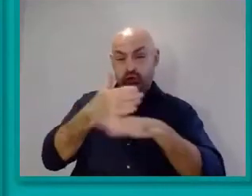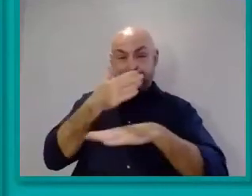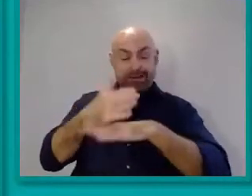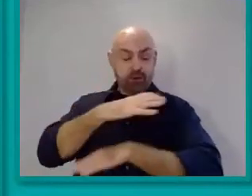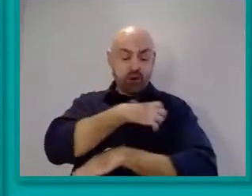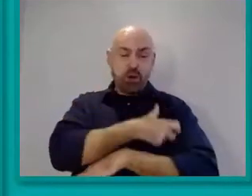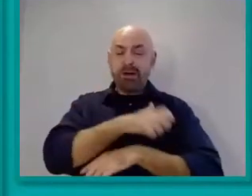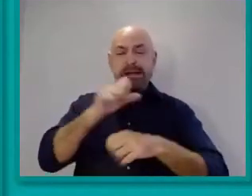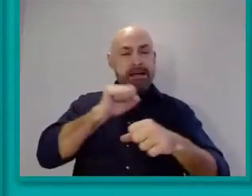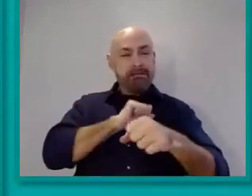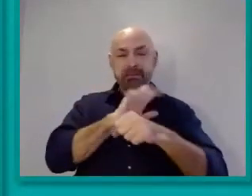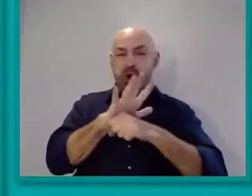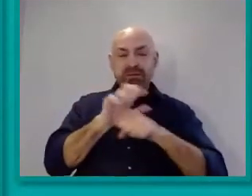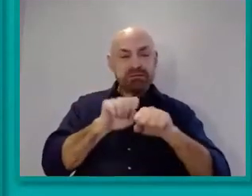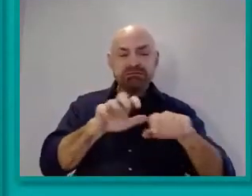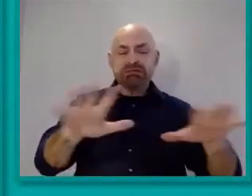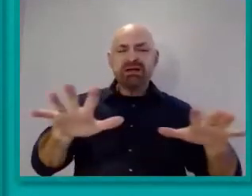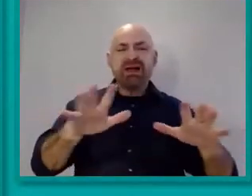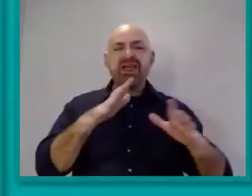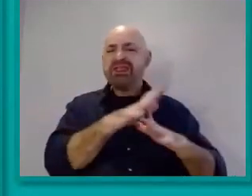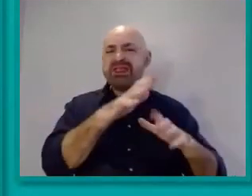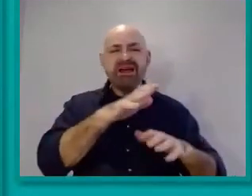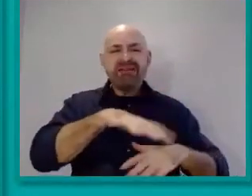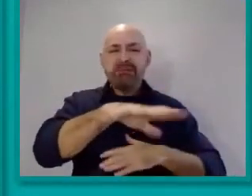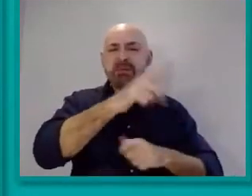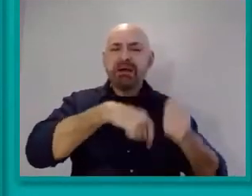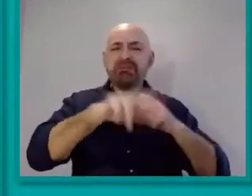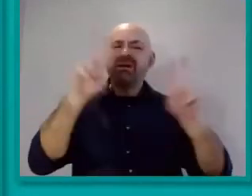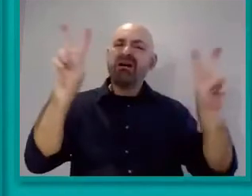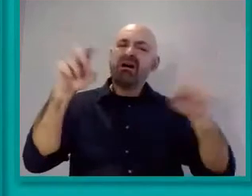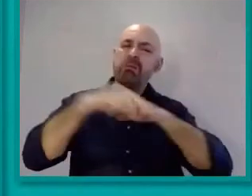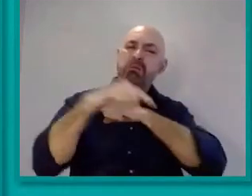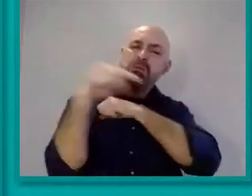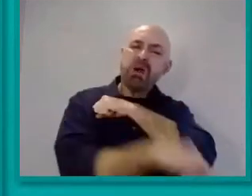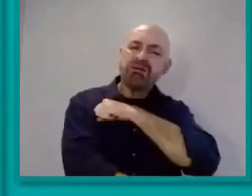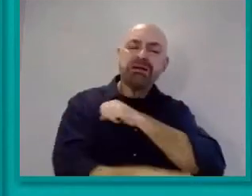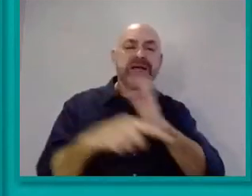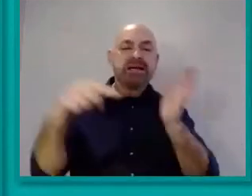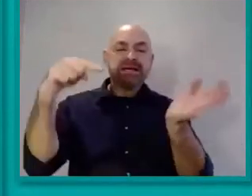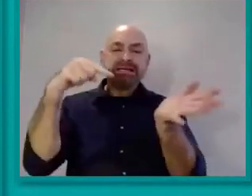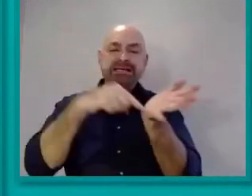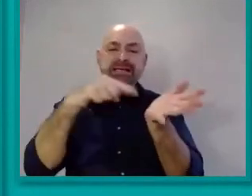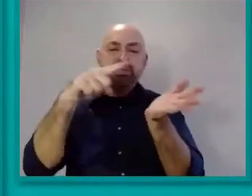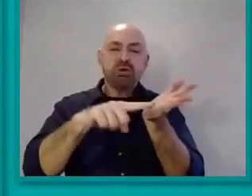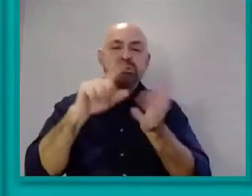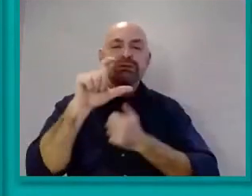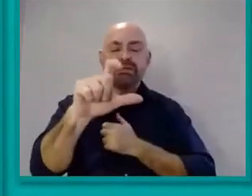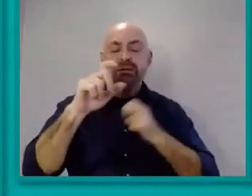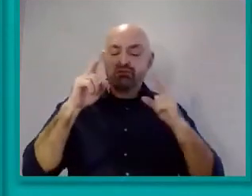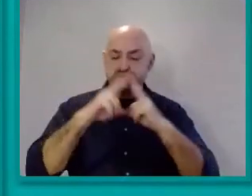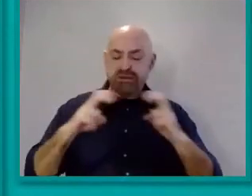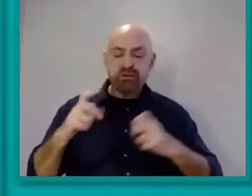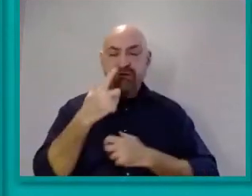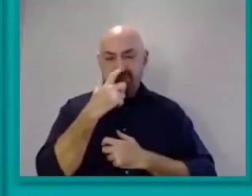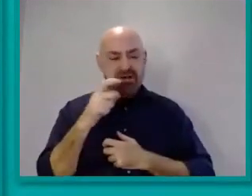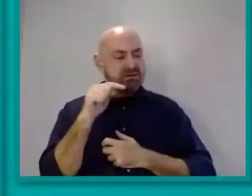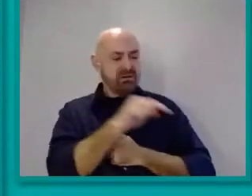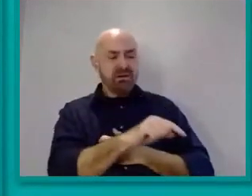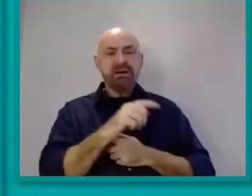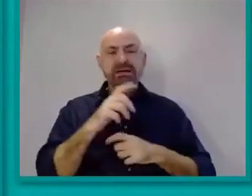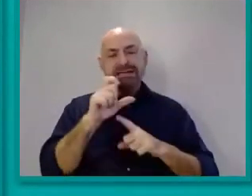push them and their families into poverty. TUC research found that disabled people were more than three times